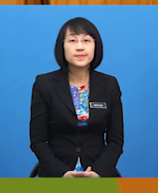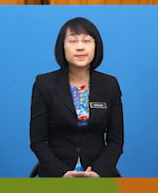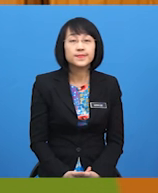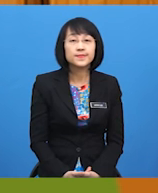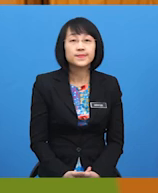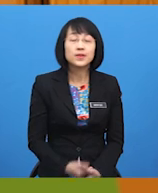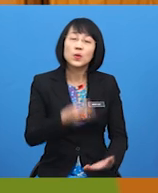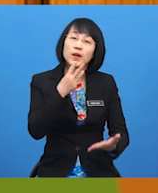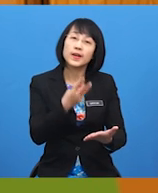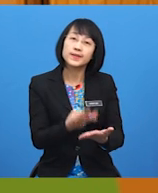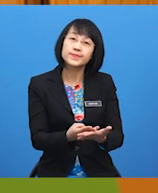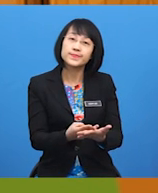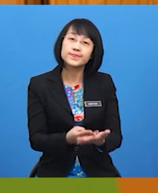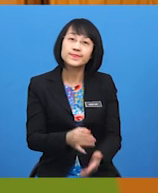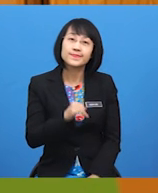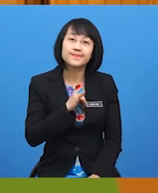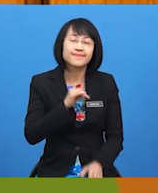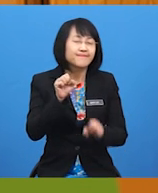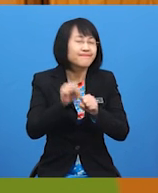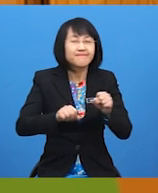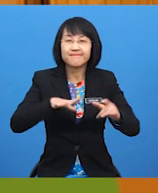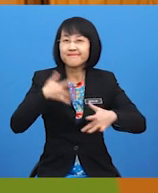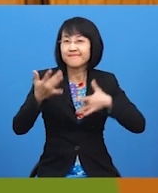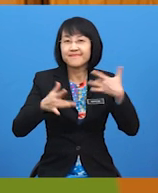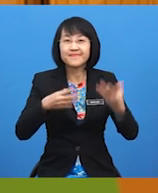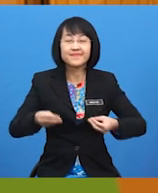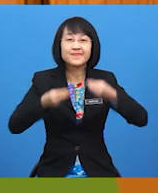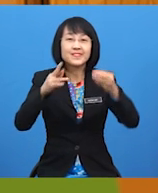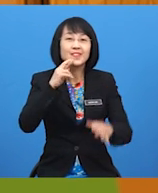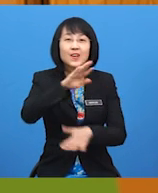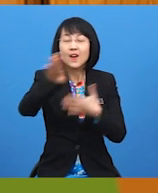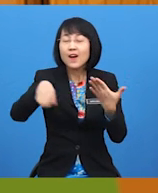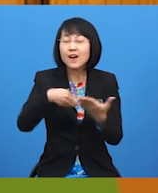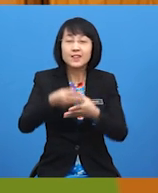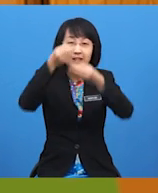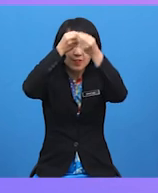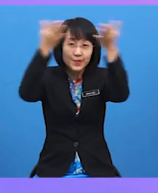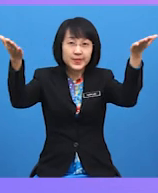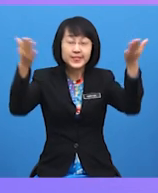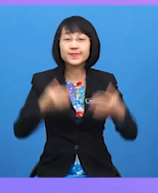Well, I'm so excited to give her all the information.